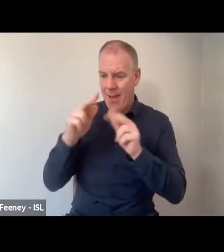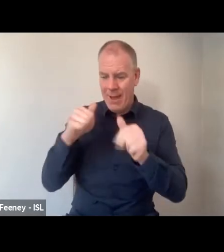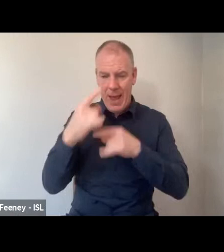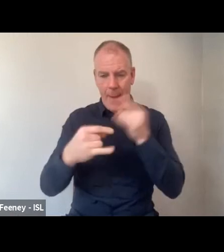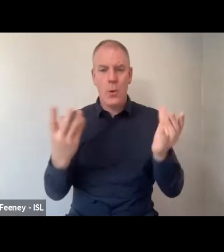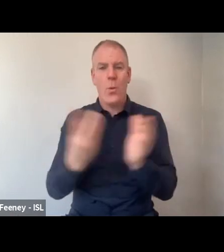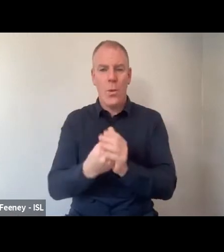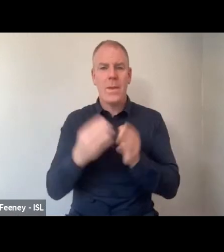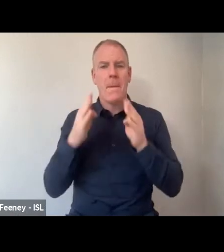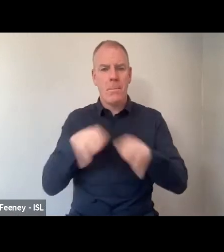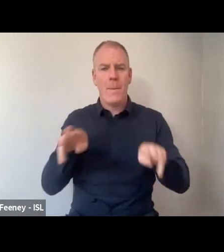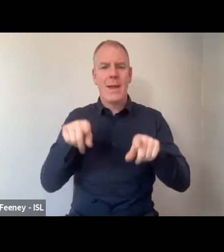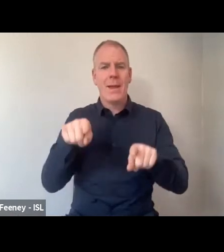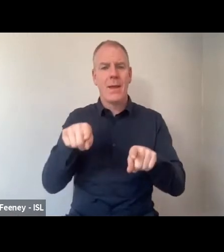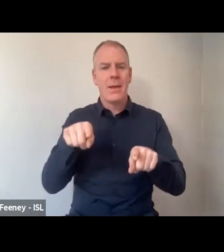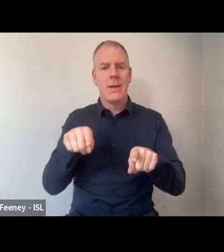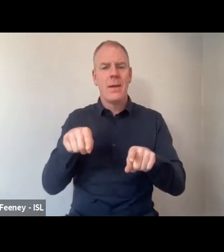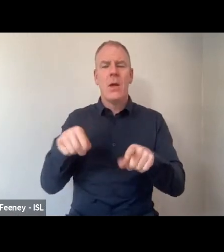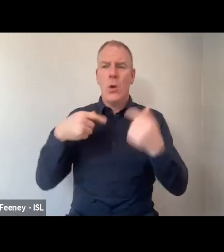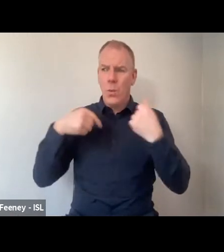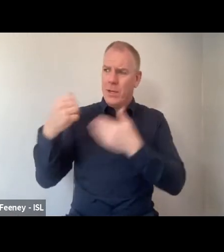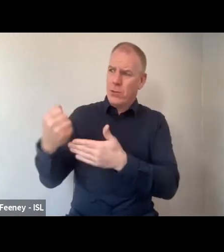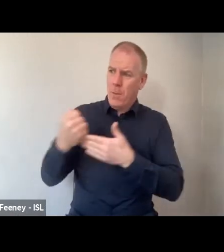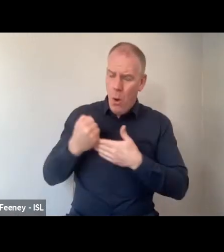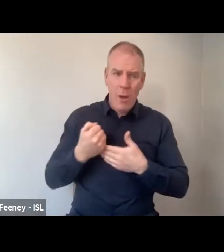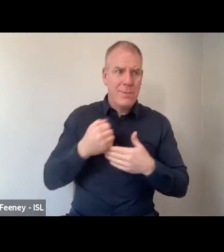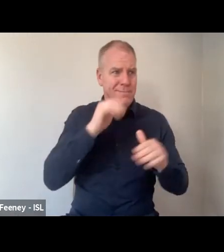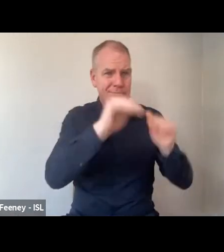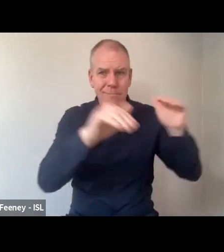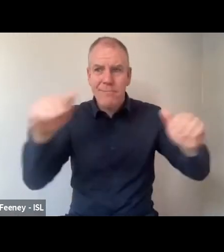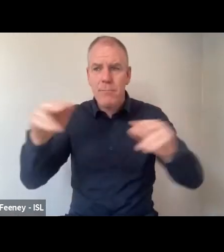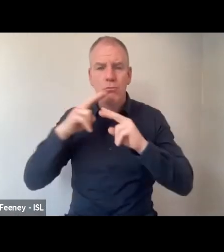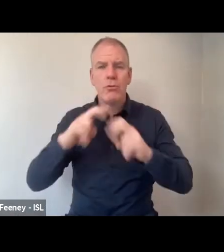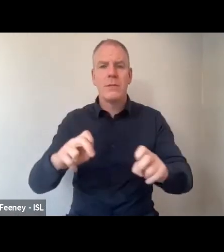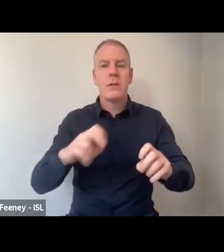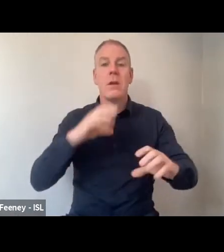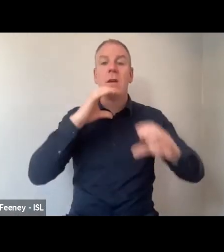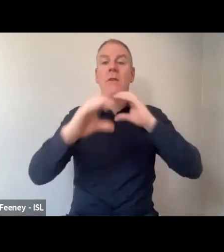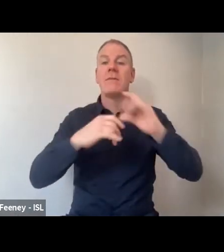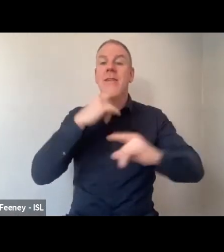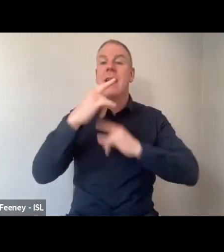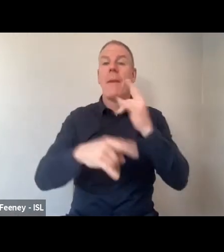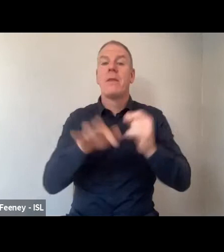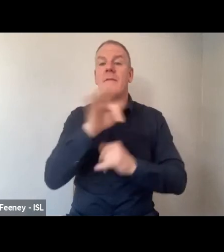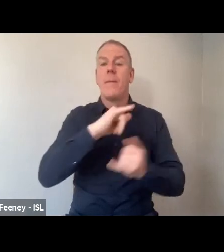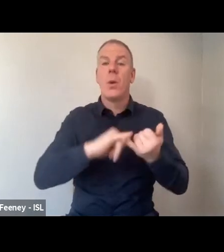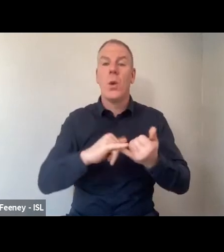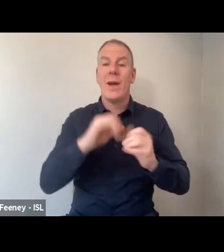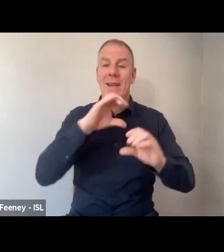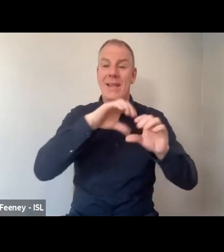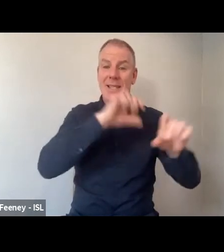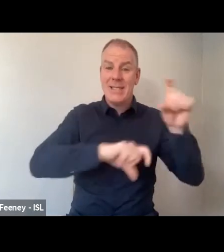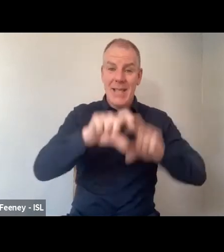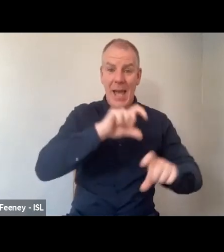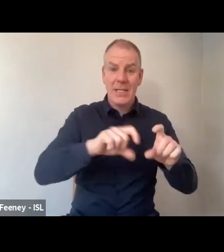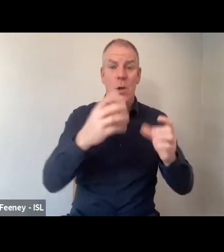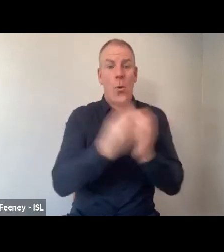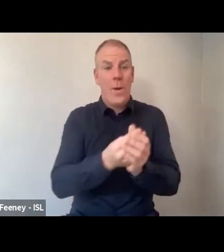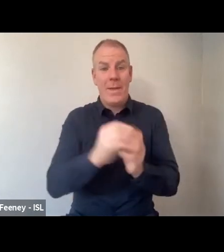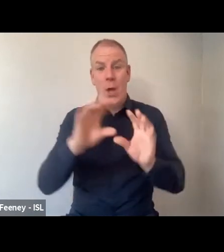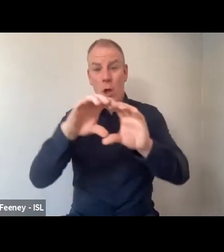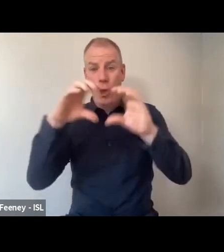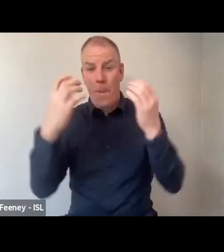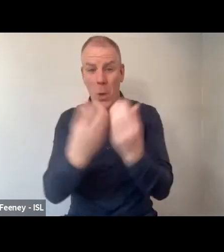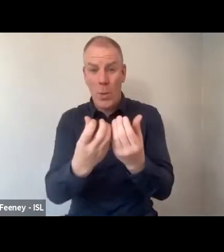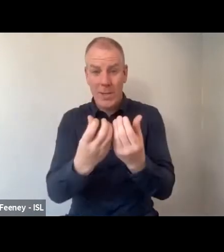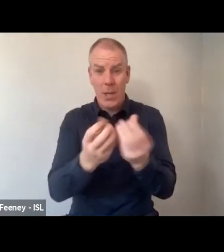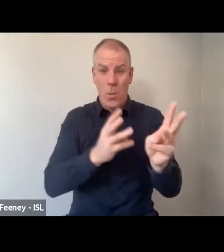We're really supported to engage research where conversations happen between science and the communities that it serves at the very early